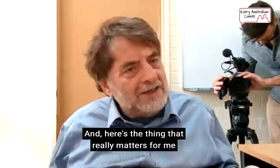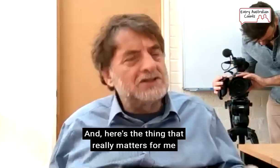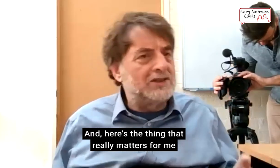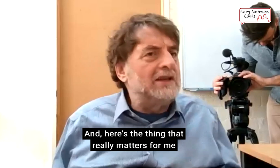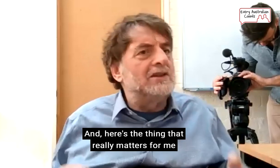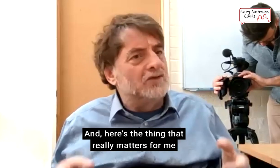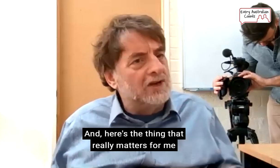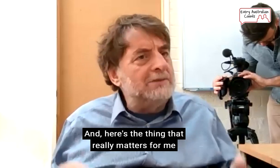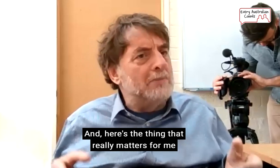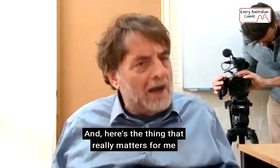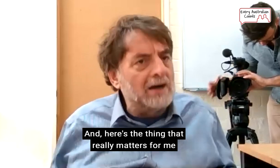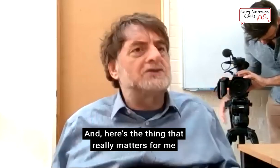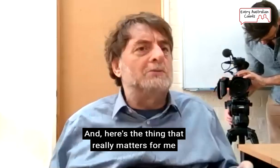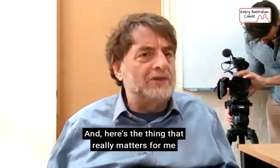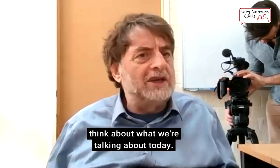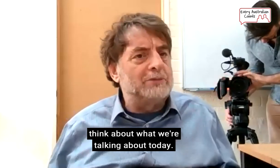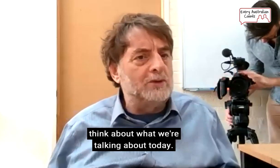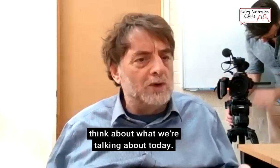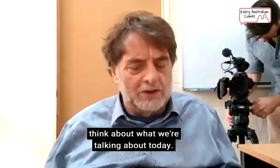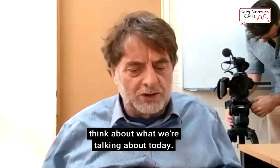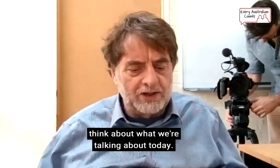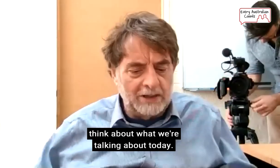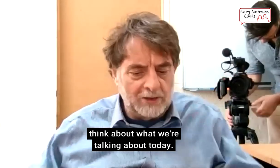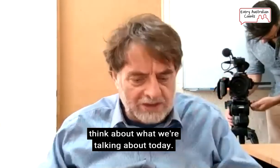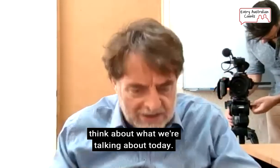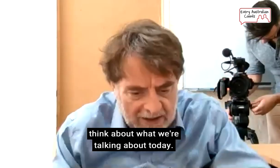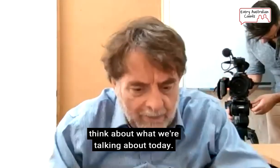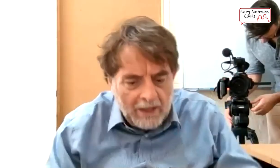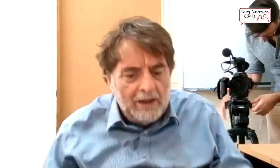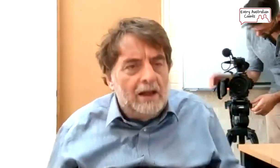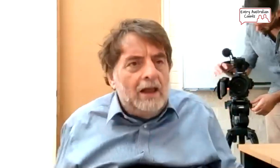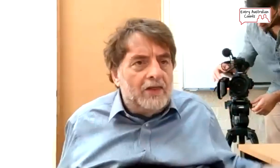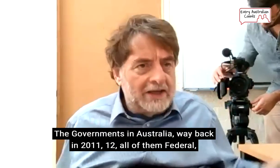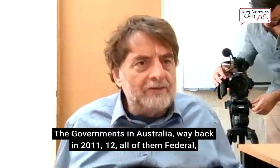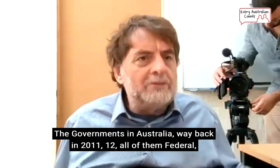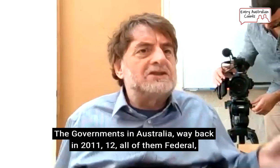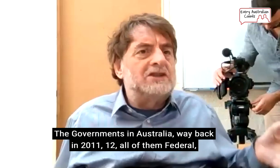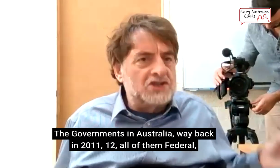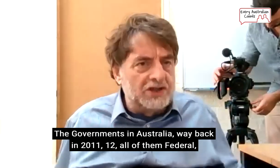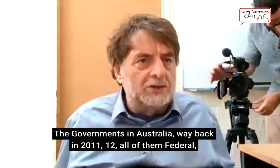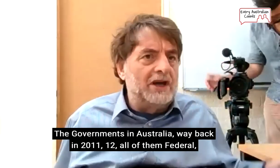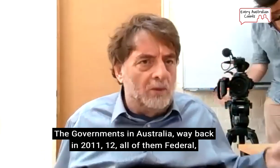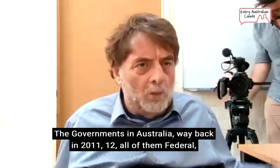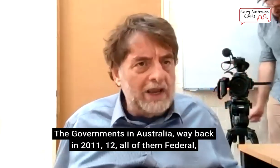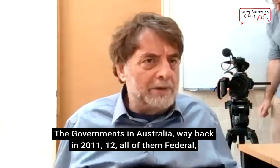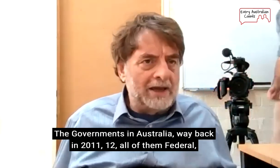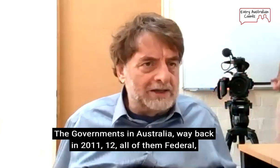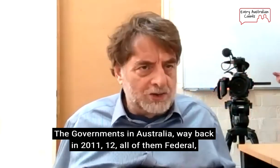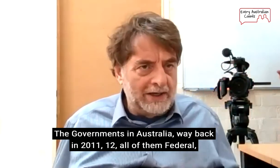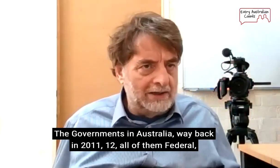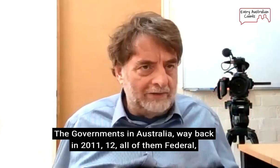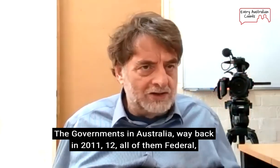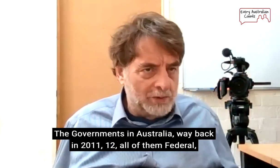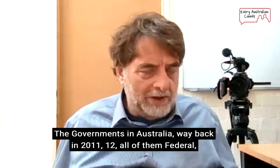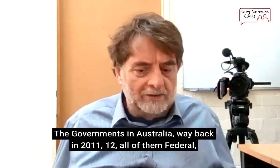And here's the thing that really matters when we think about what we're talking about today. The governments in Australia, way